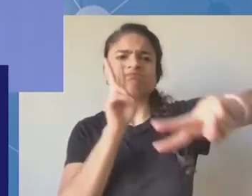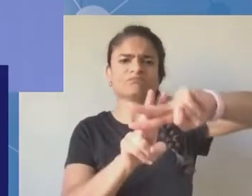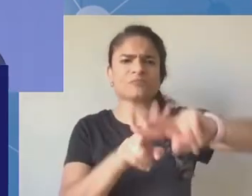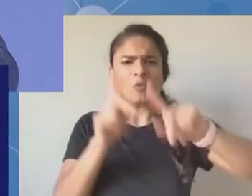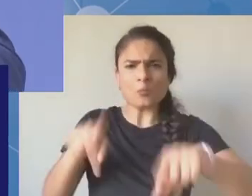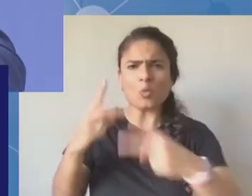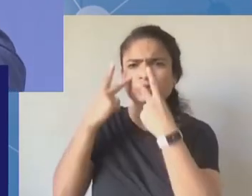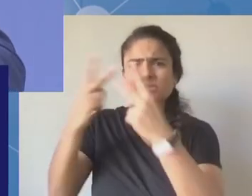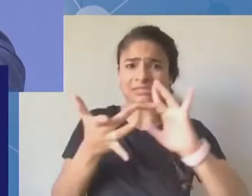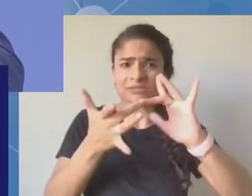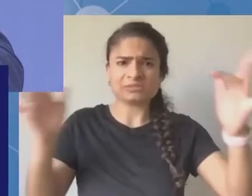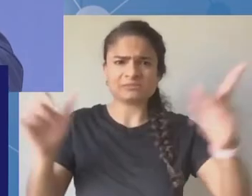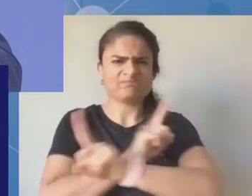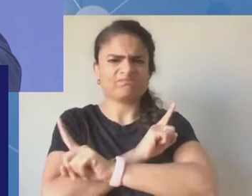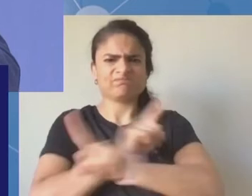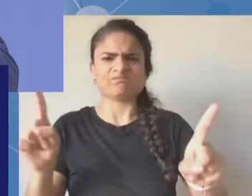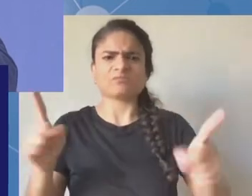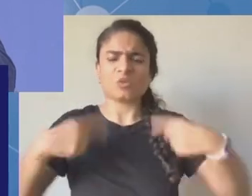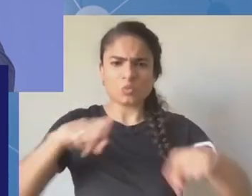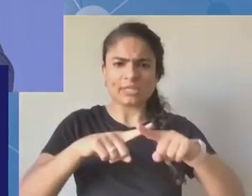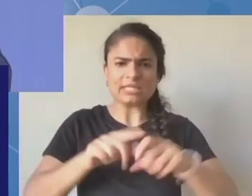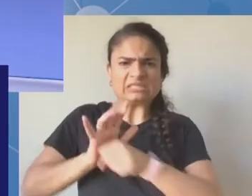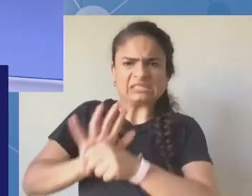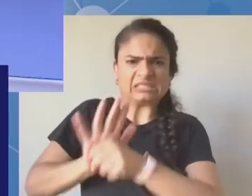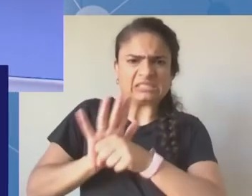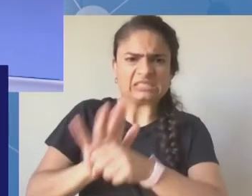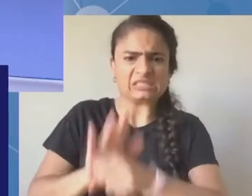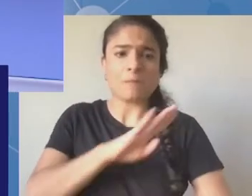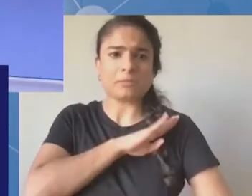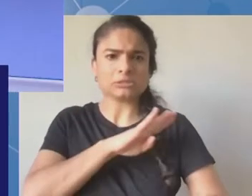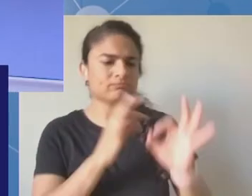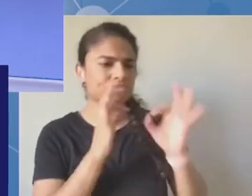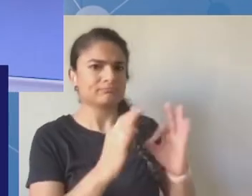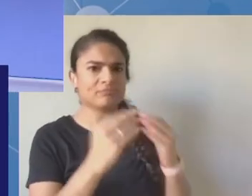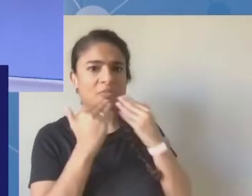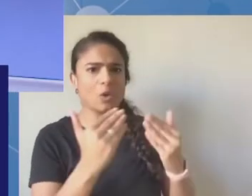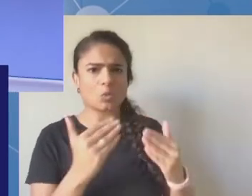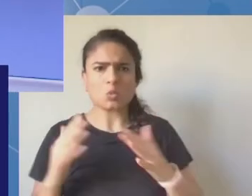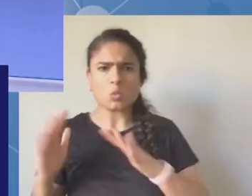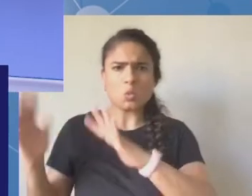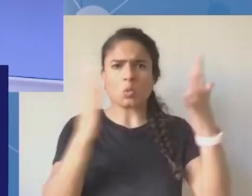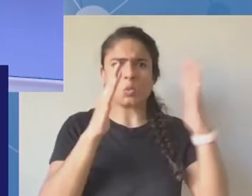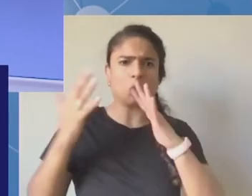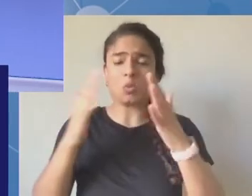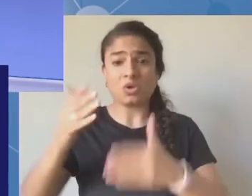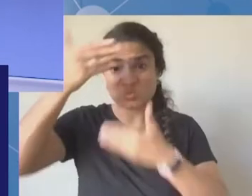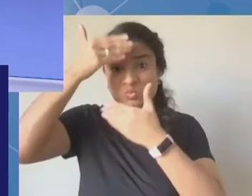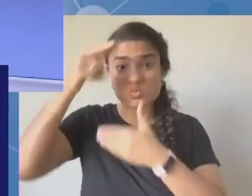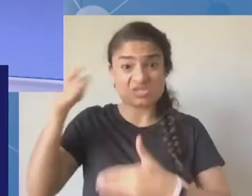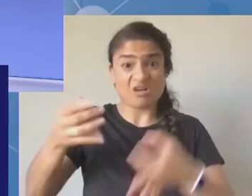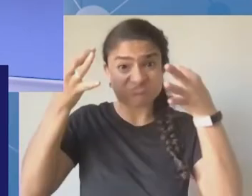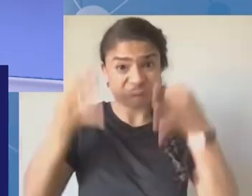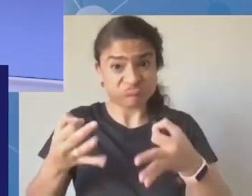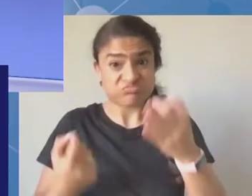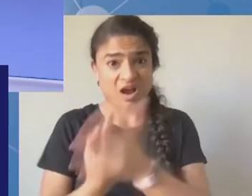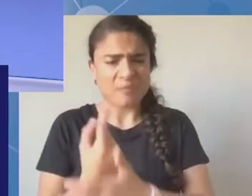also like to just to point out that, yes, we do understand that these are very serious